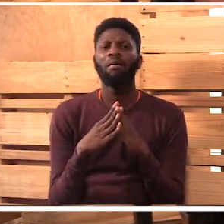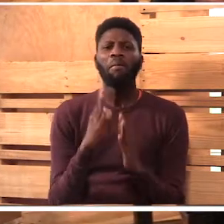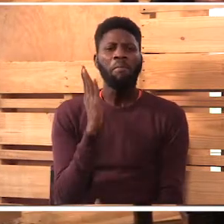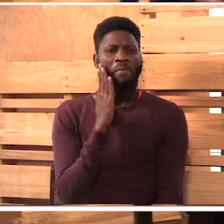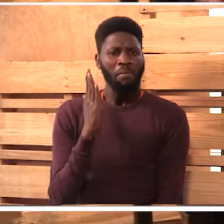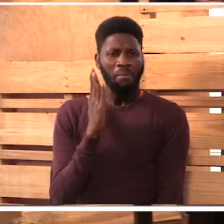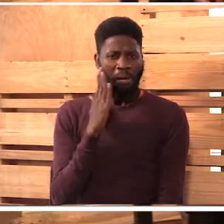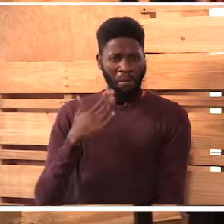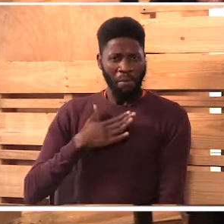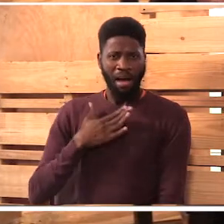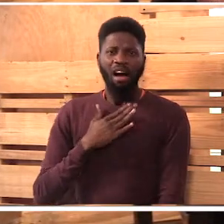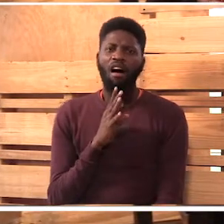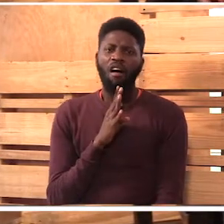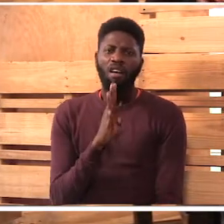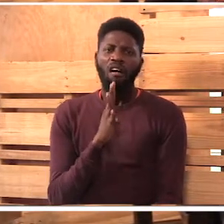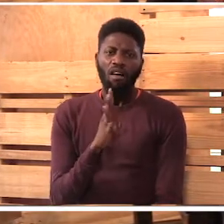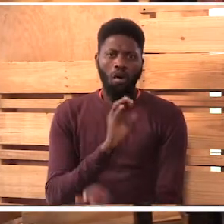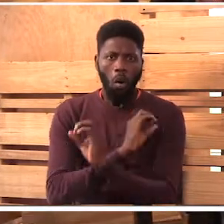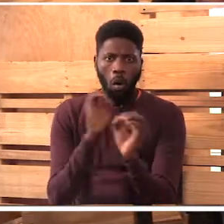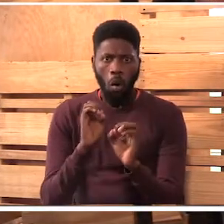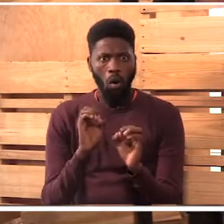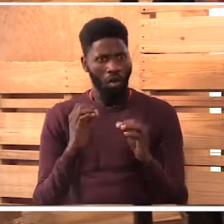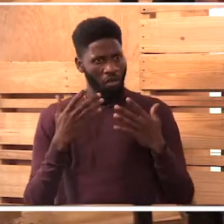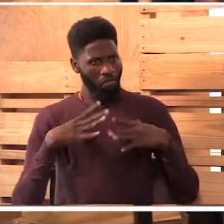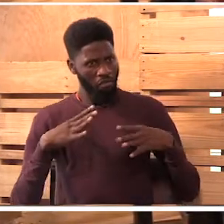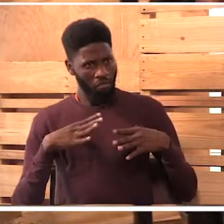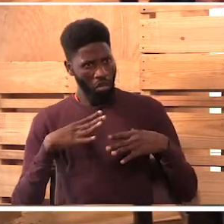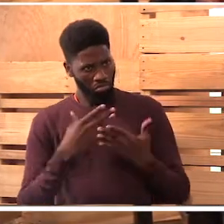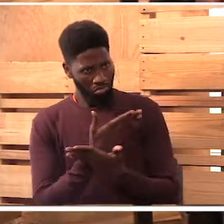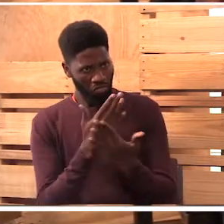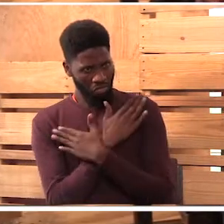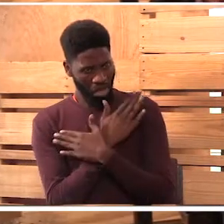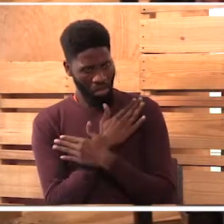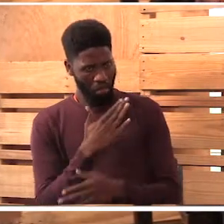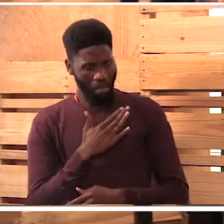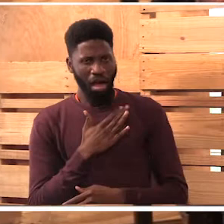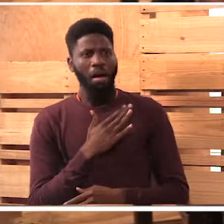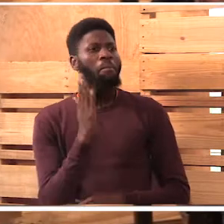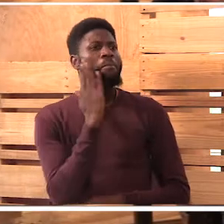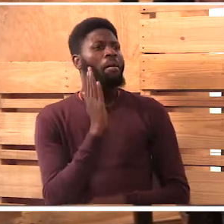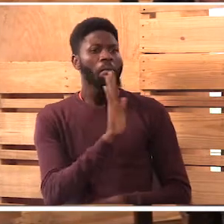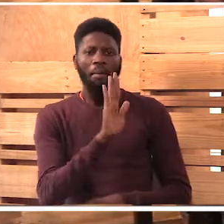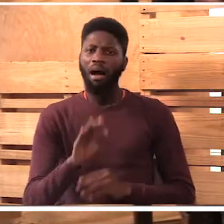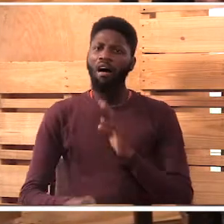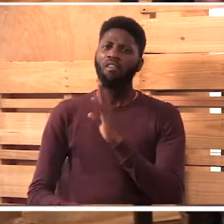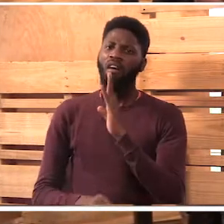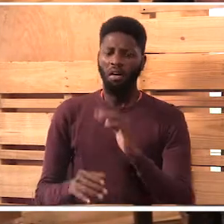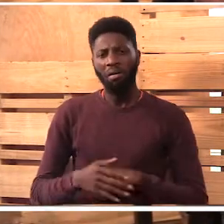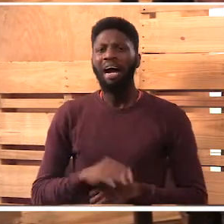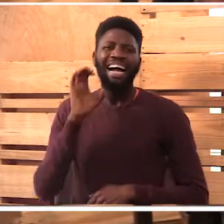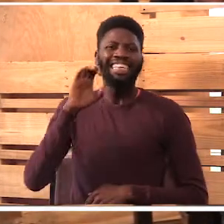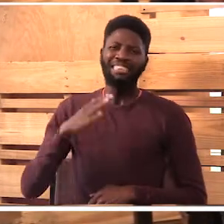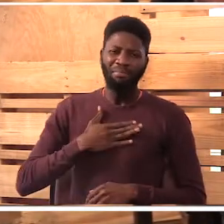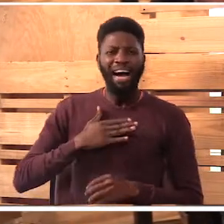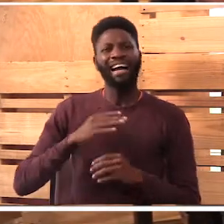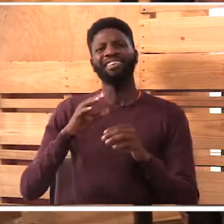not speaking to me, and my friends, their moms are talking to them, my, my cousins, all the